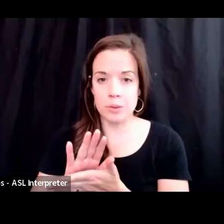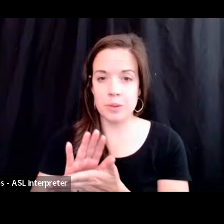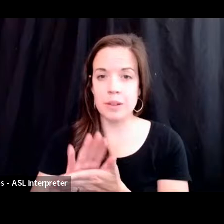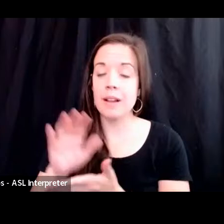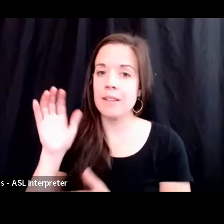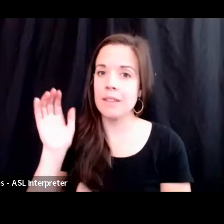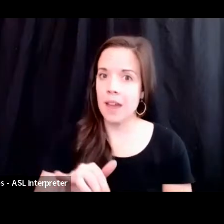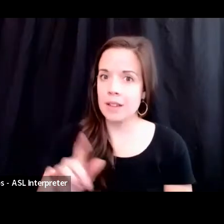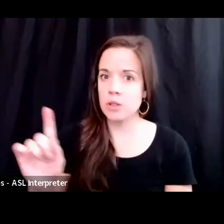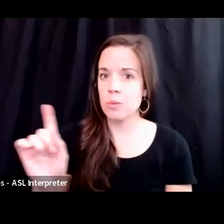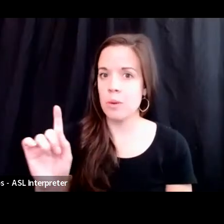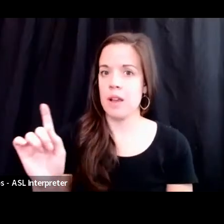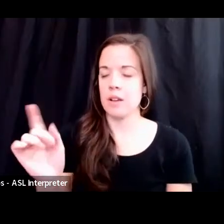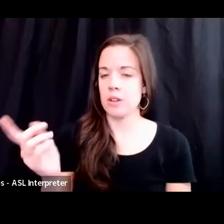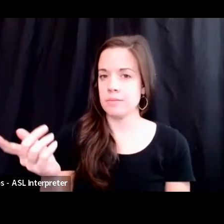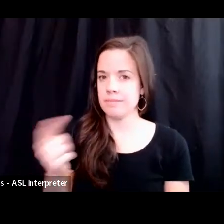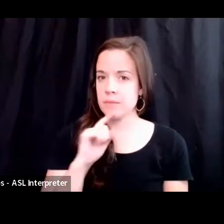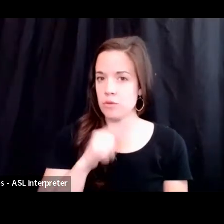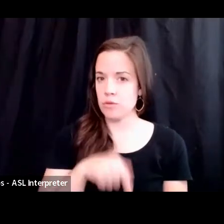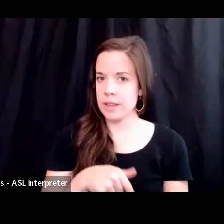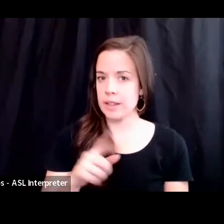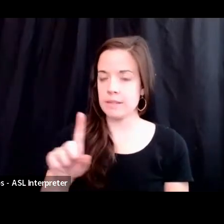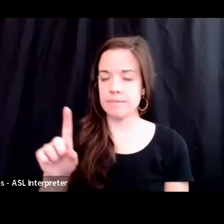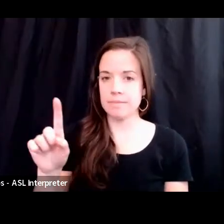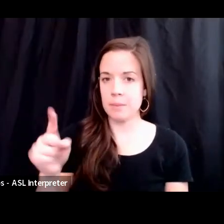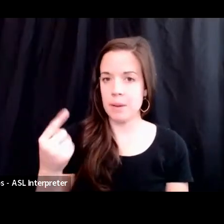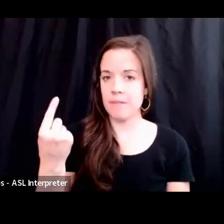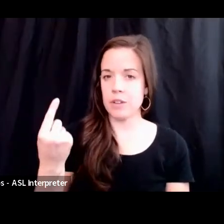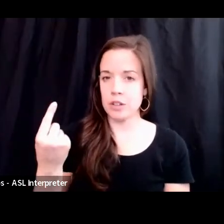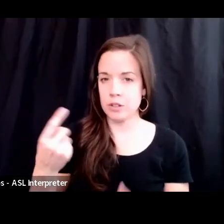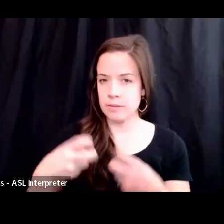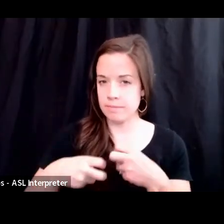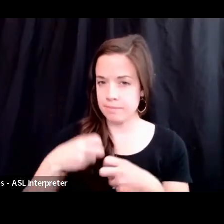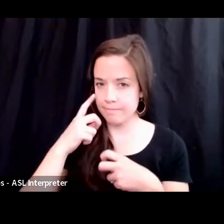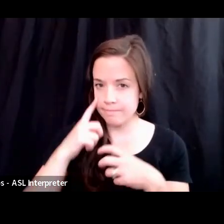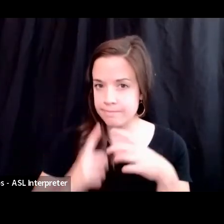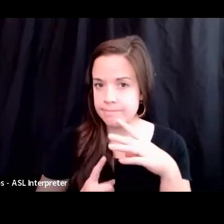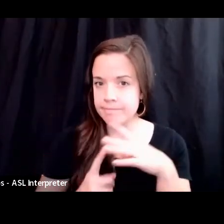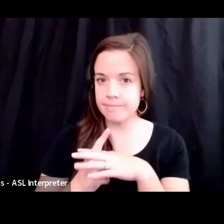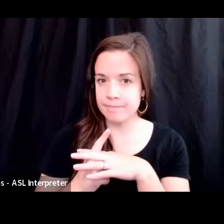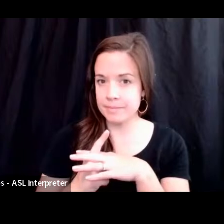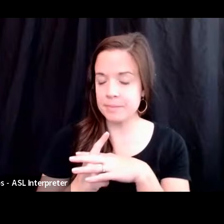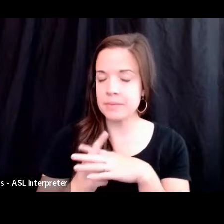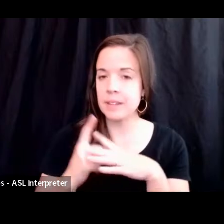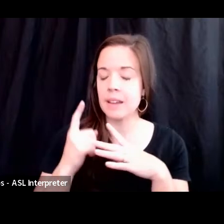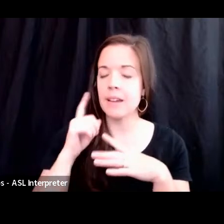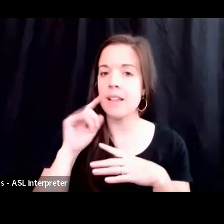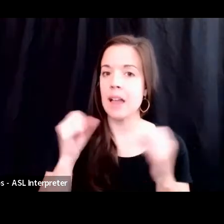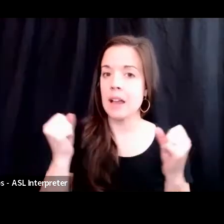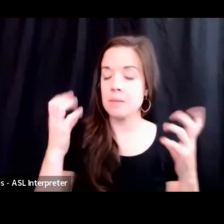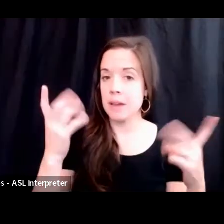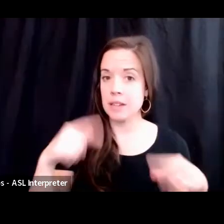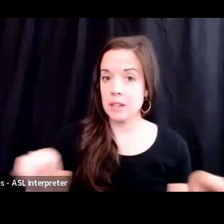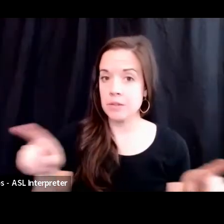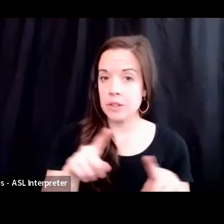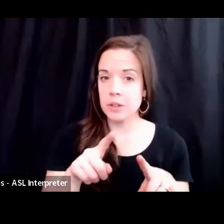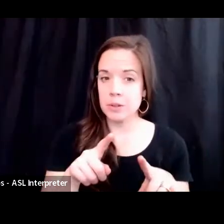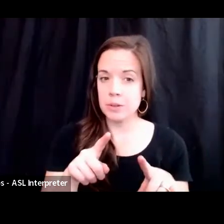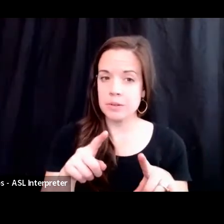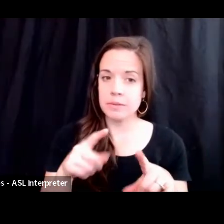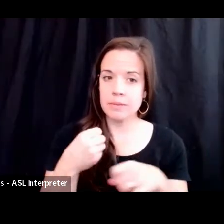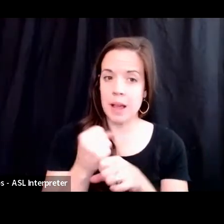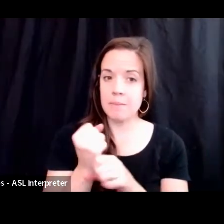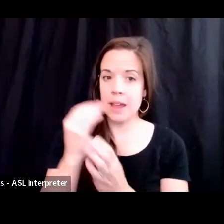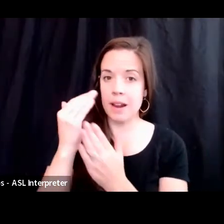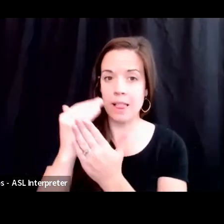really had my first bump in the road. Like many of you, I had made a list of